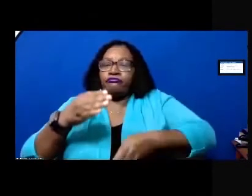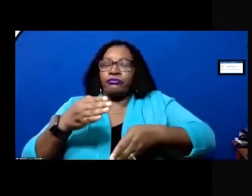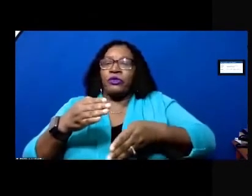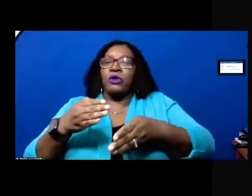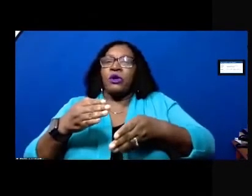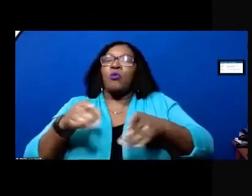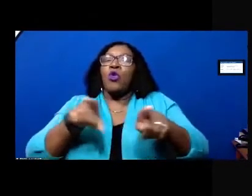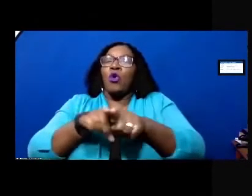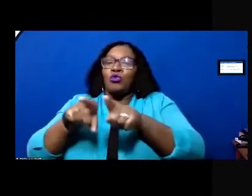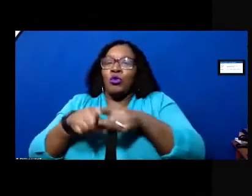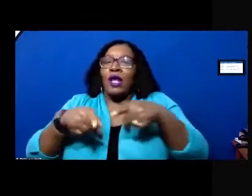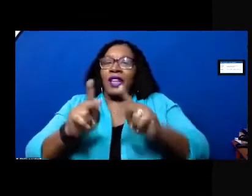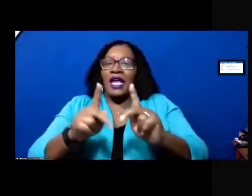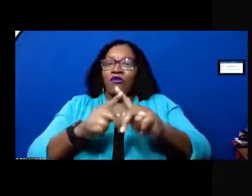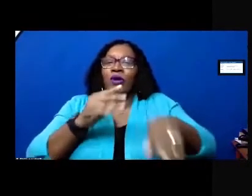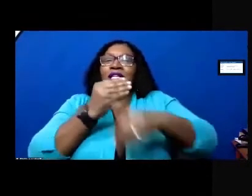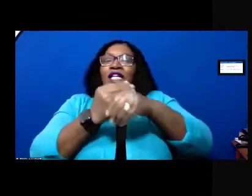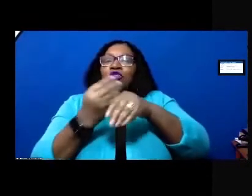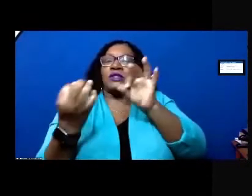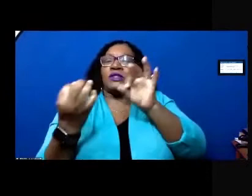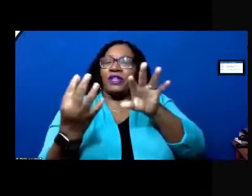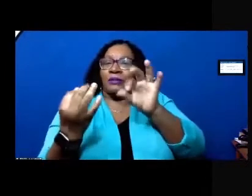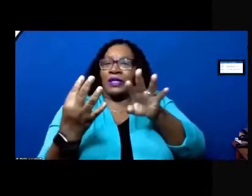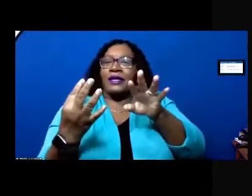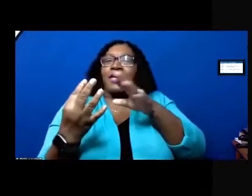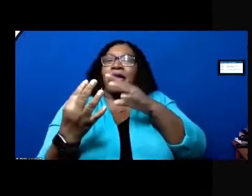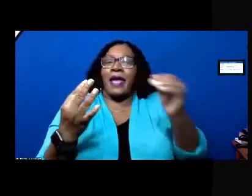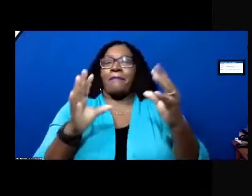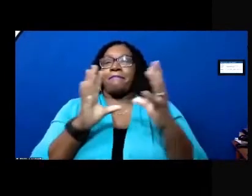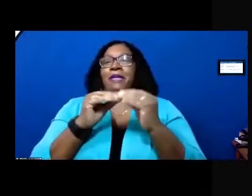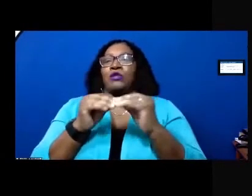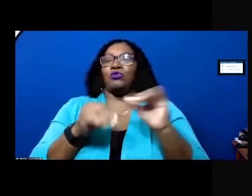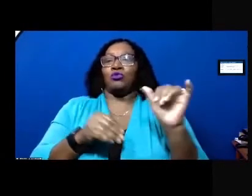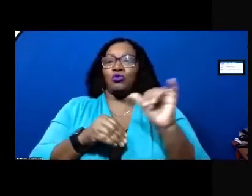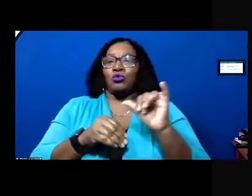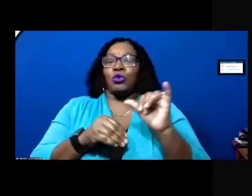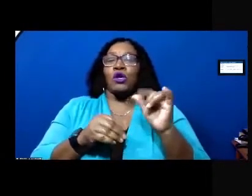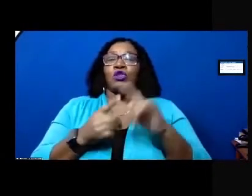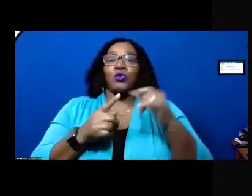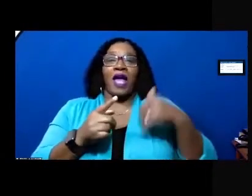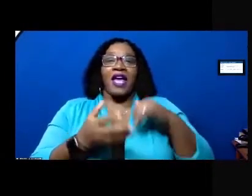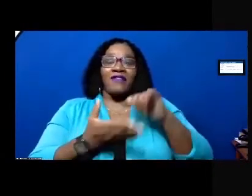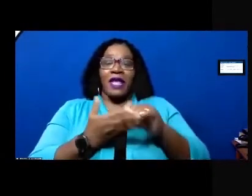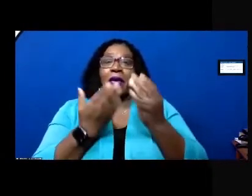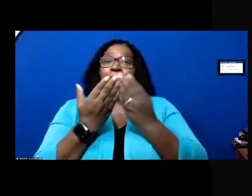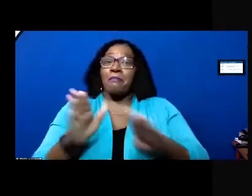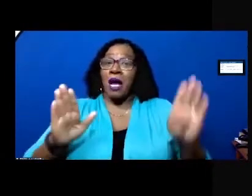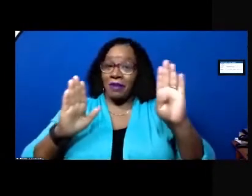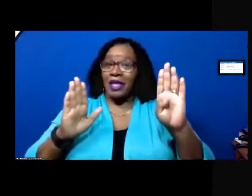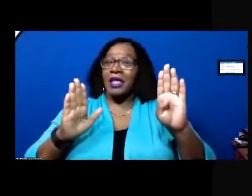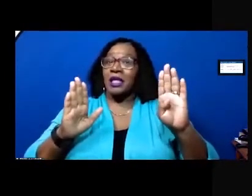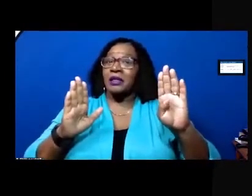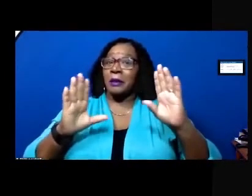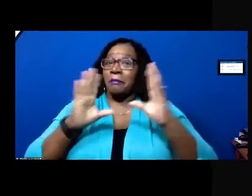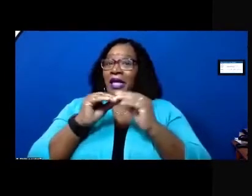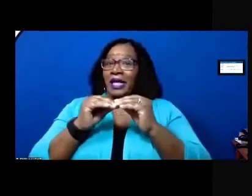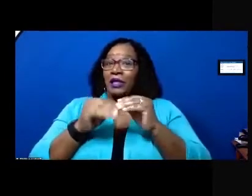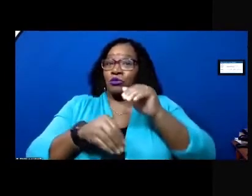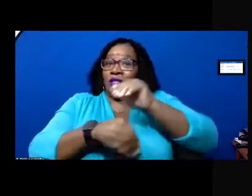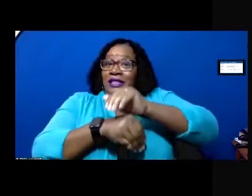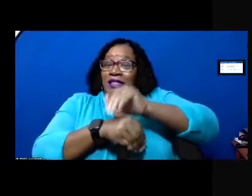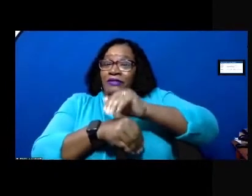allowing for additional input and meetings so we'd have this public hearing this evening um